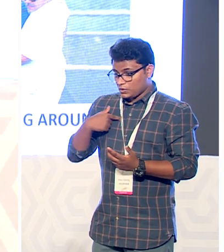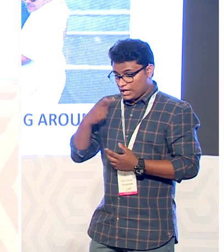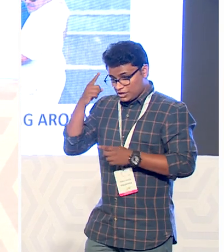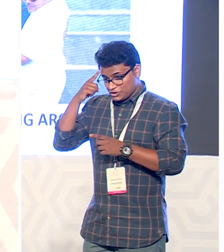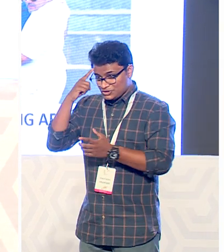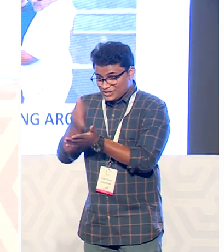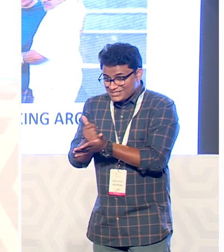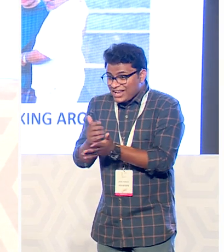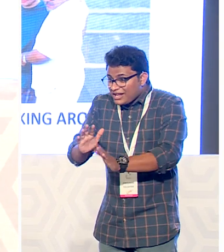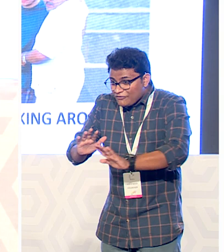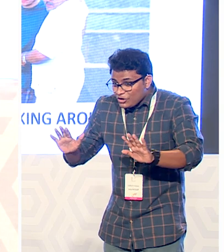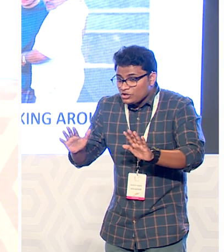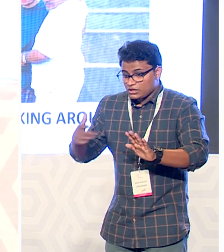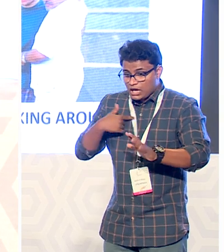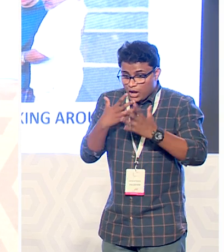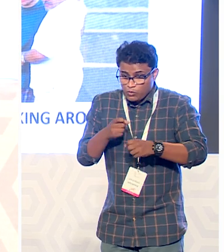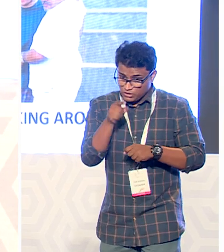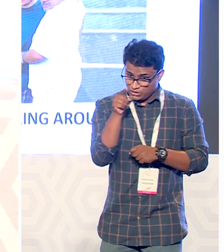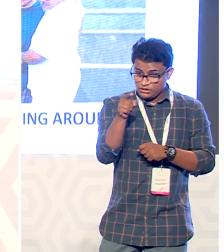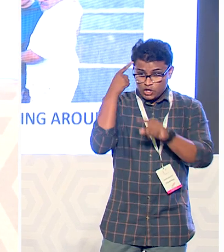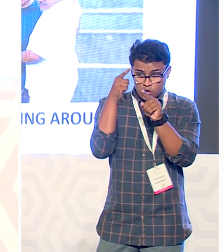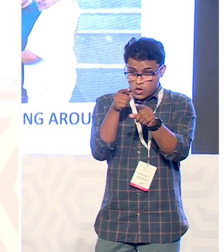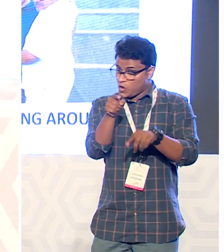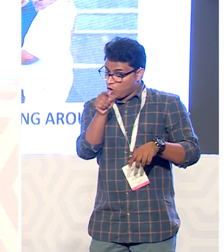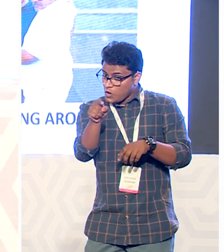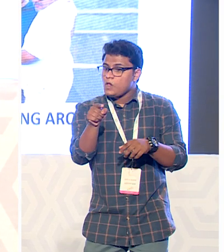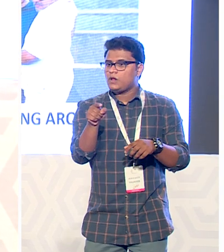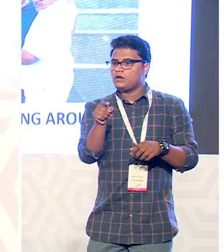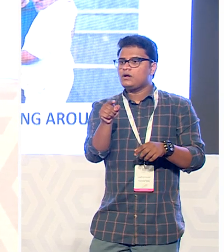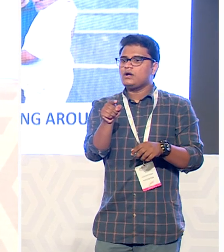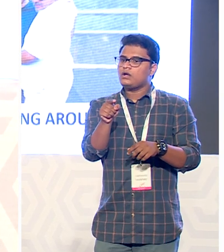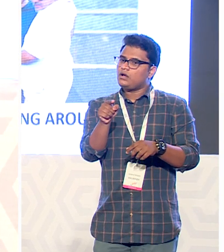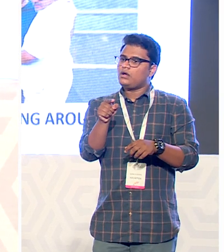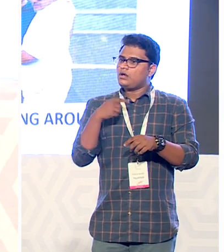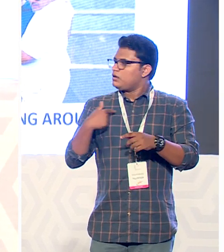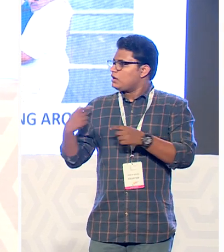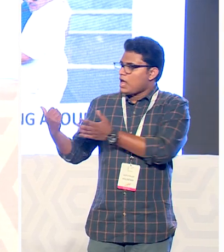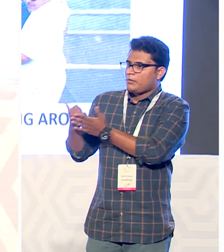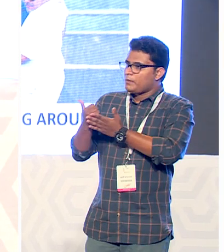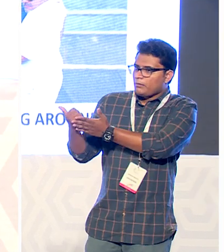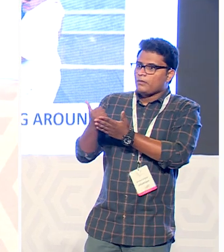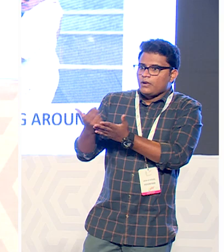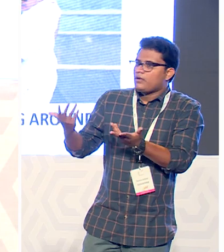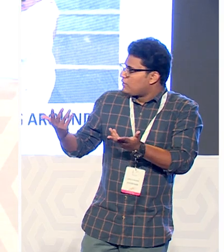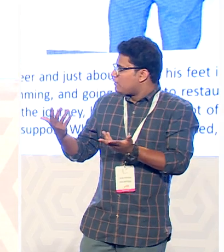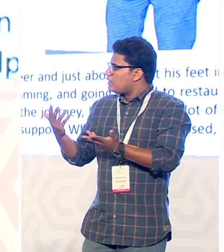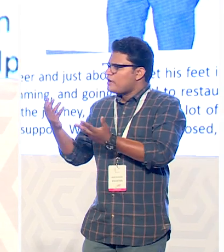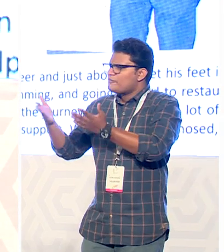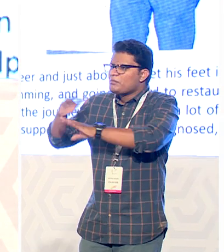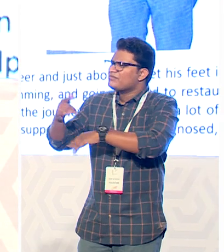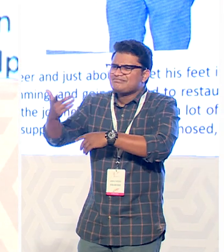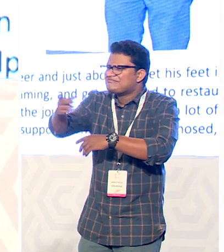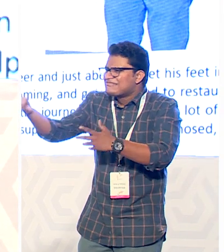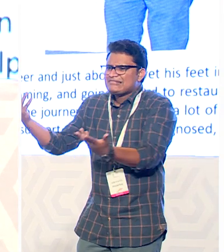I want and this is what where I want to go there will be help coming from from all